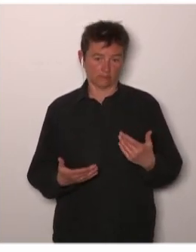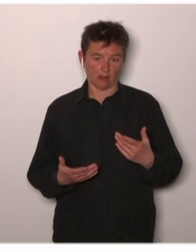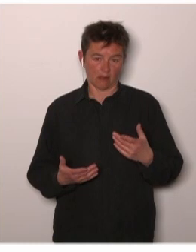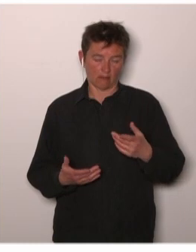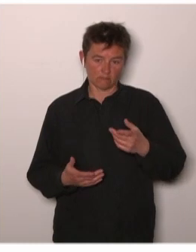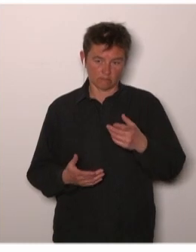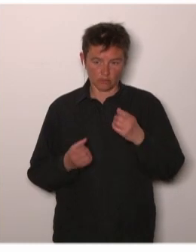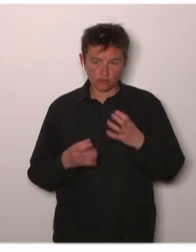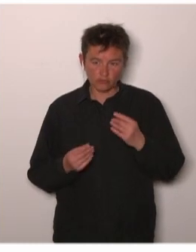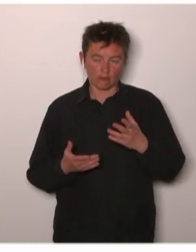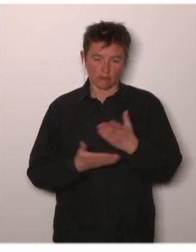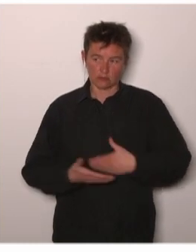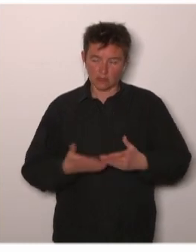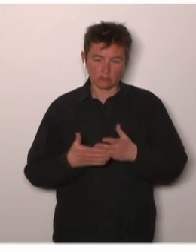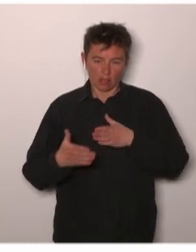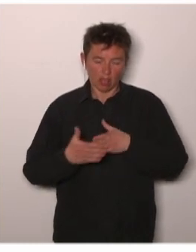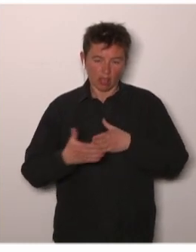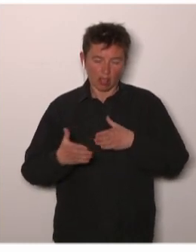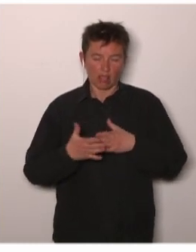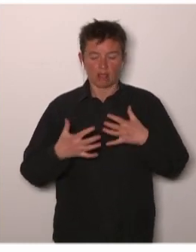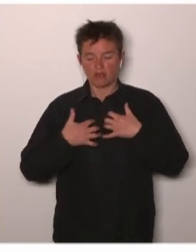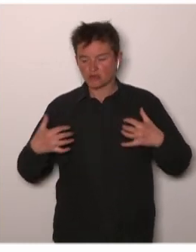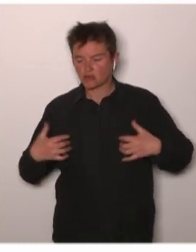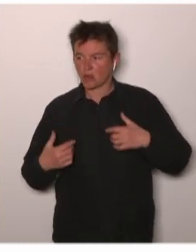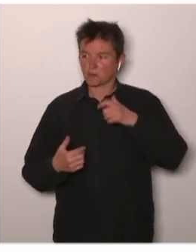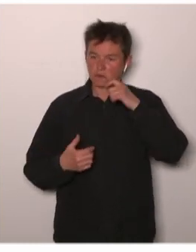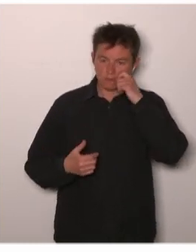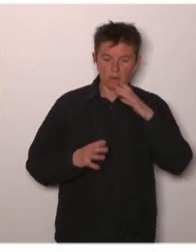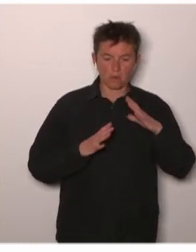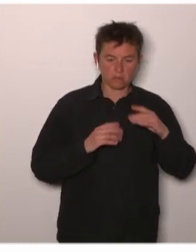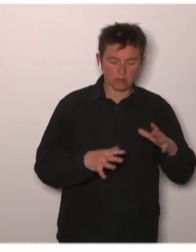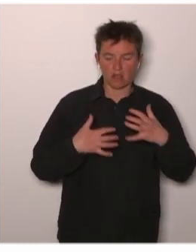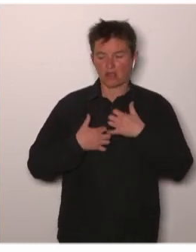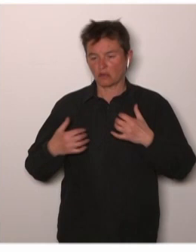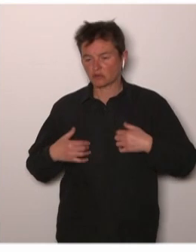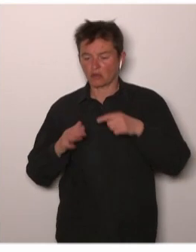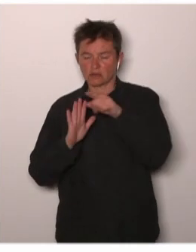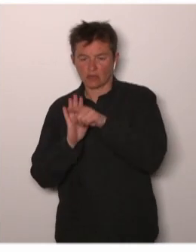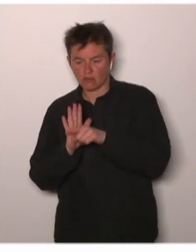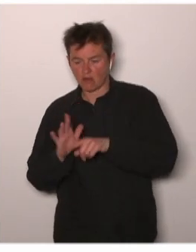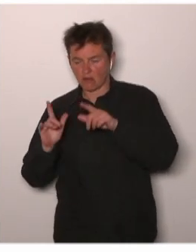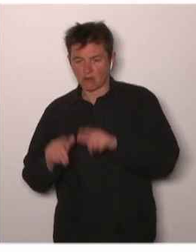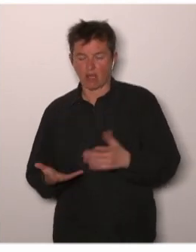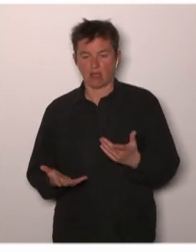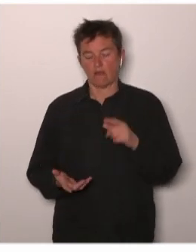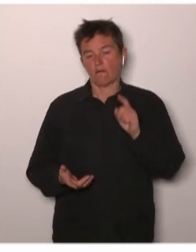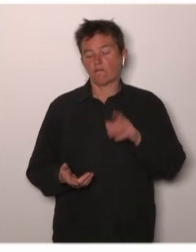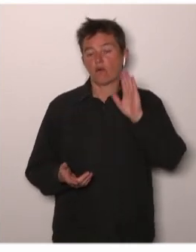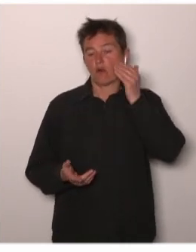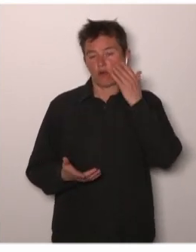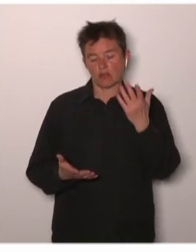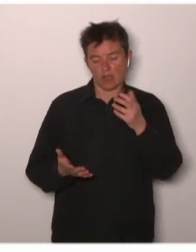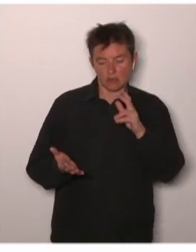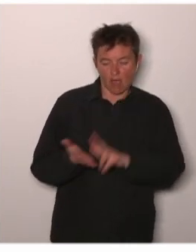science, from going into regulatory science to recognize and approve. I think there is a big gap, a